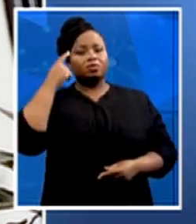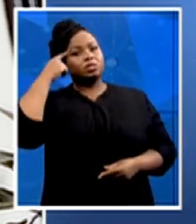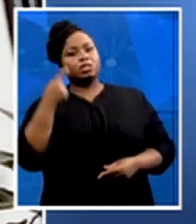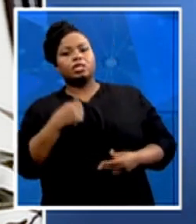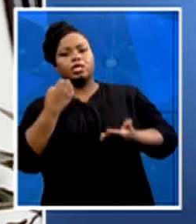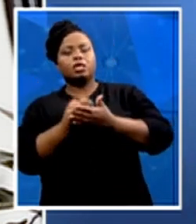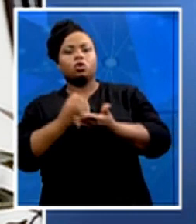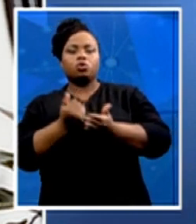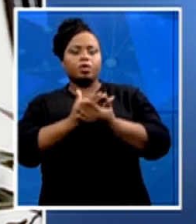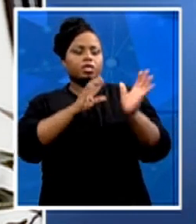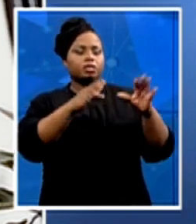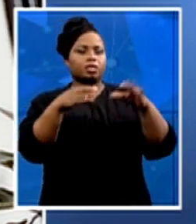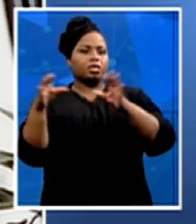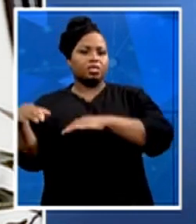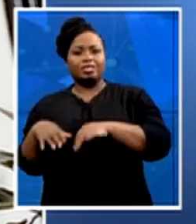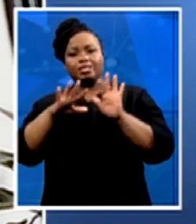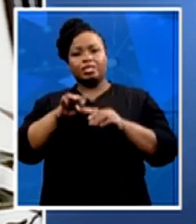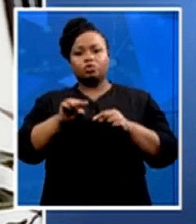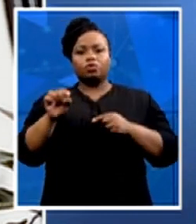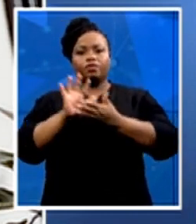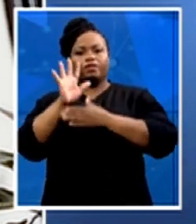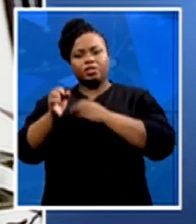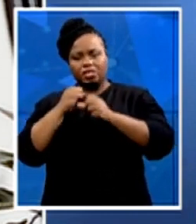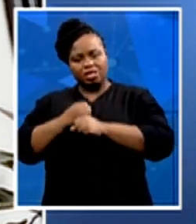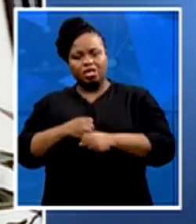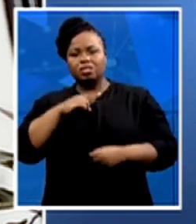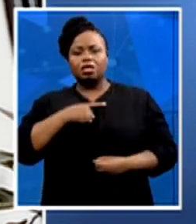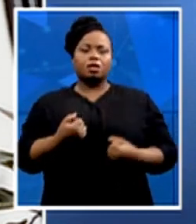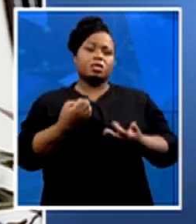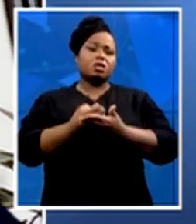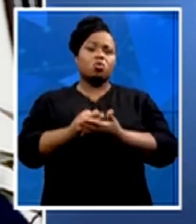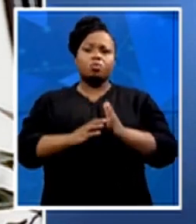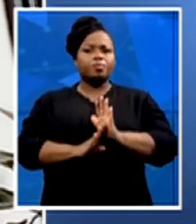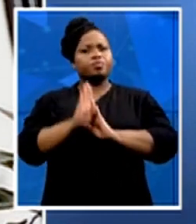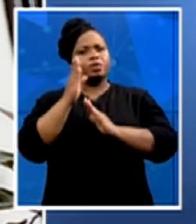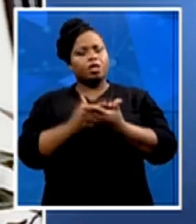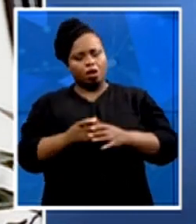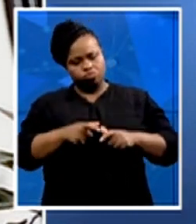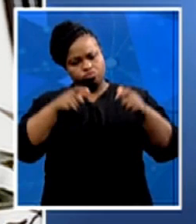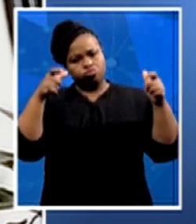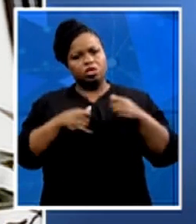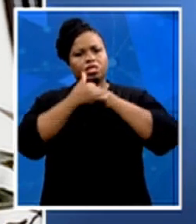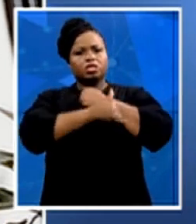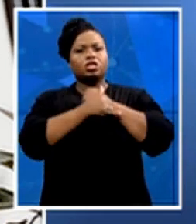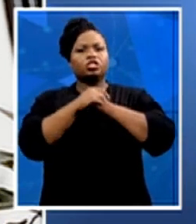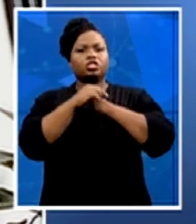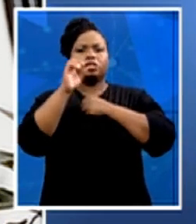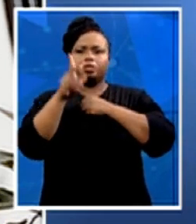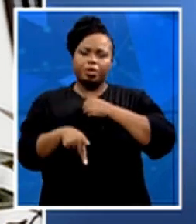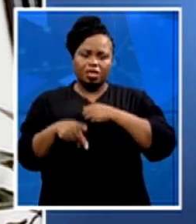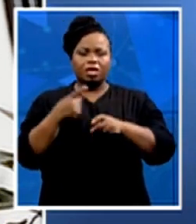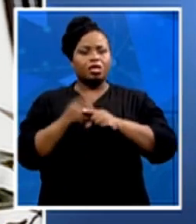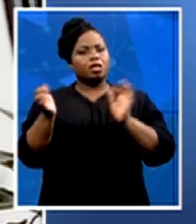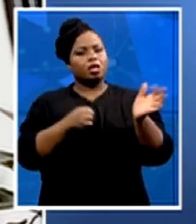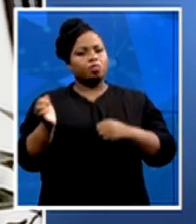15 years that are going to grow this country, that are going to make this country's GDP and its employment stats go up? And you look at